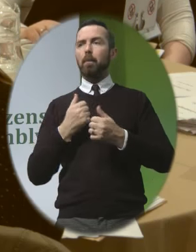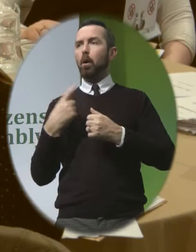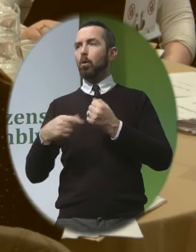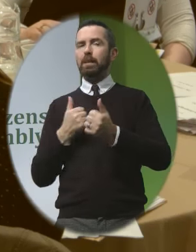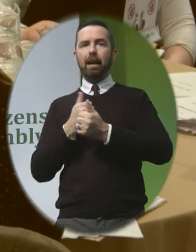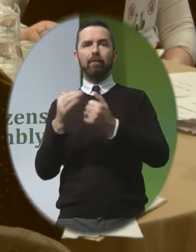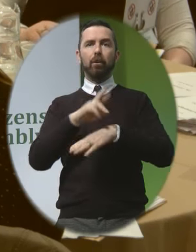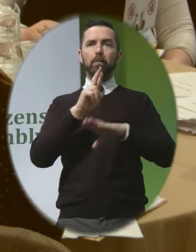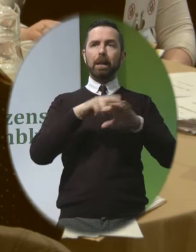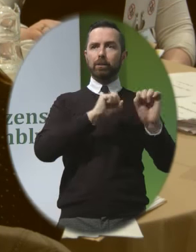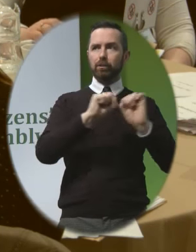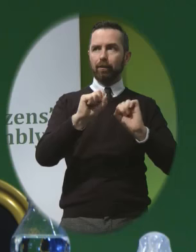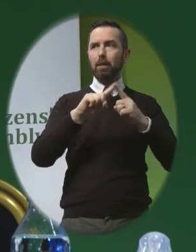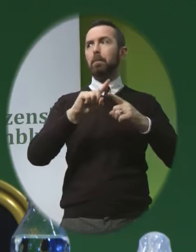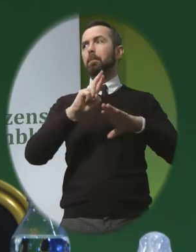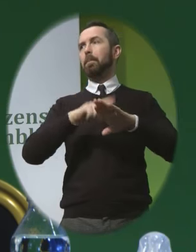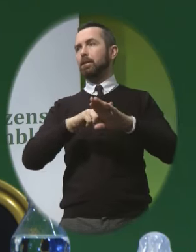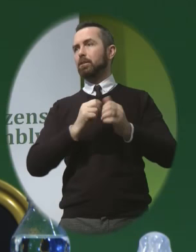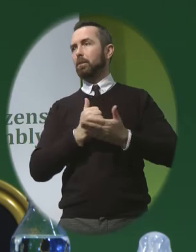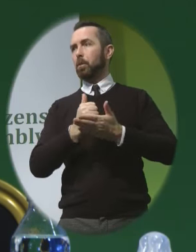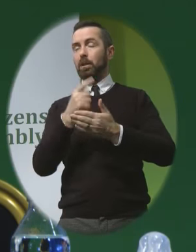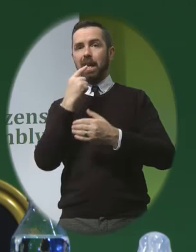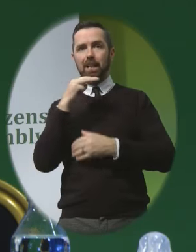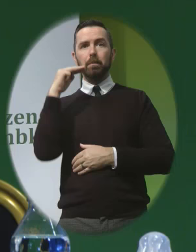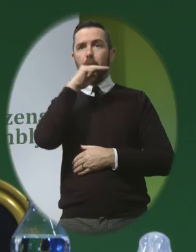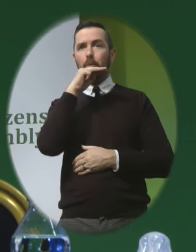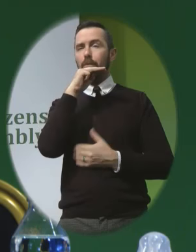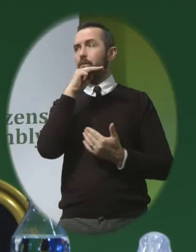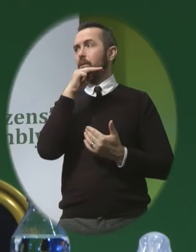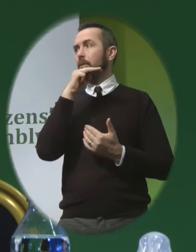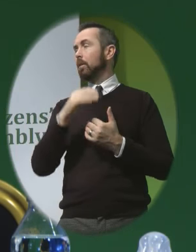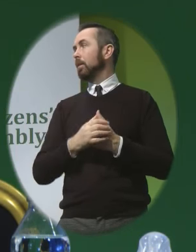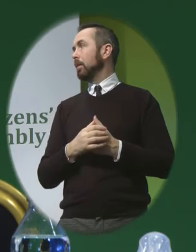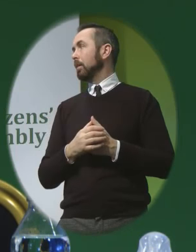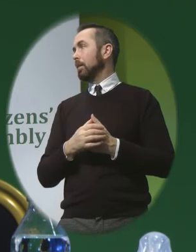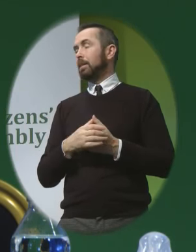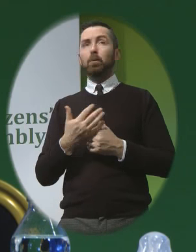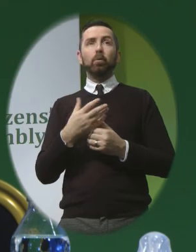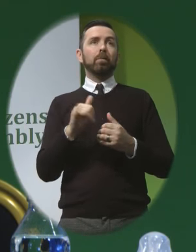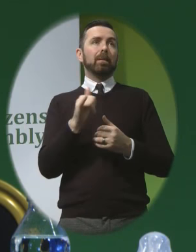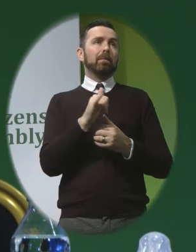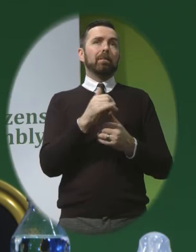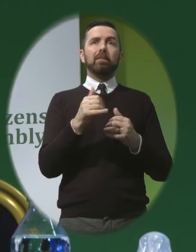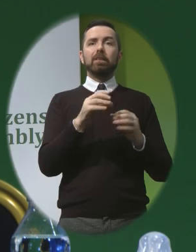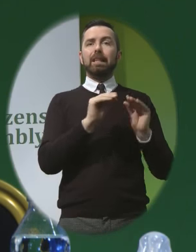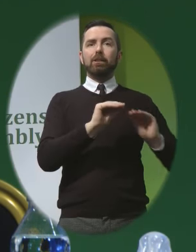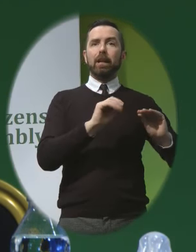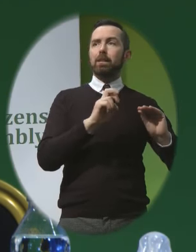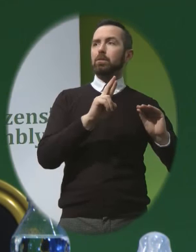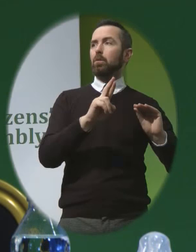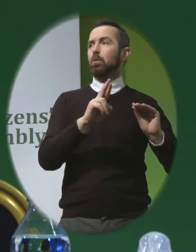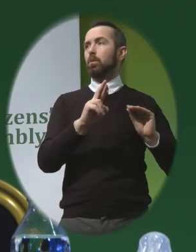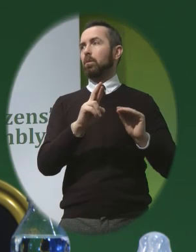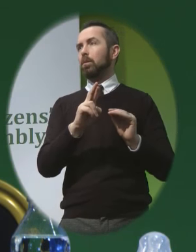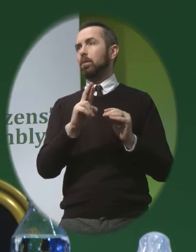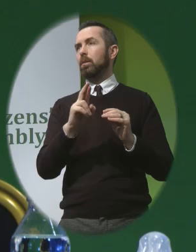And better support I think that's something that's important Whether it's in the field of health Generally the field of education Certainly In